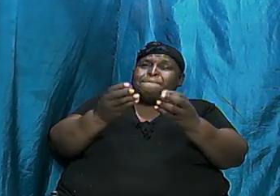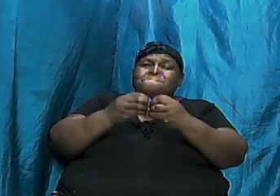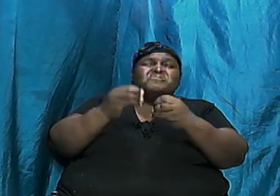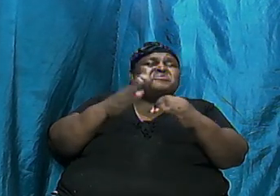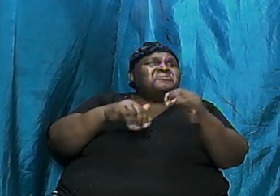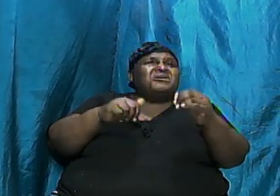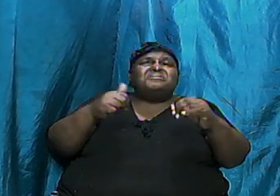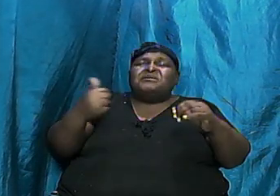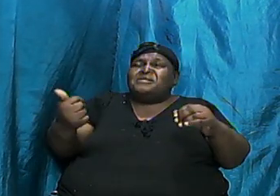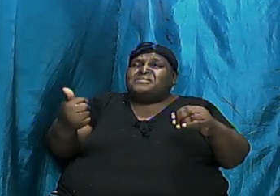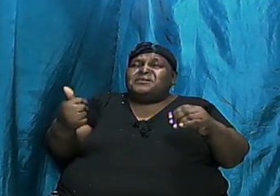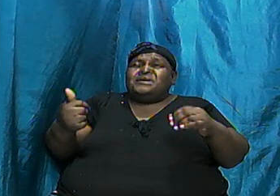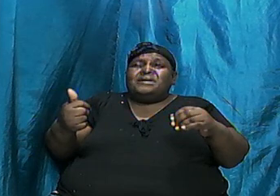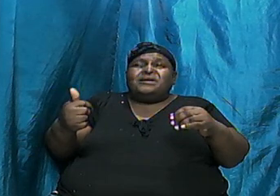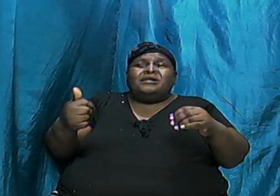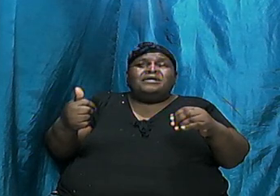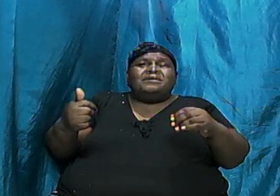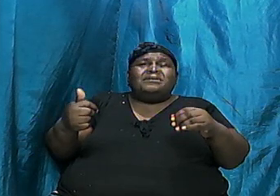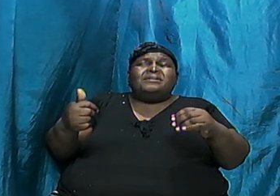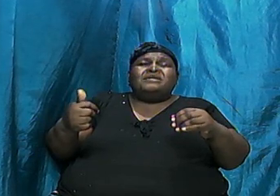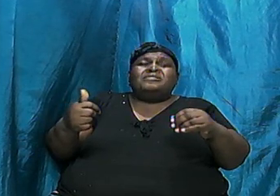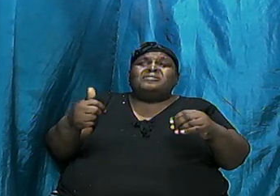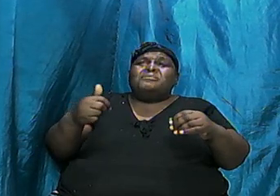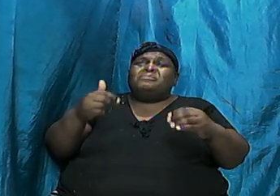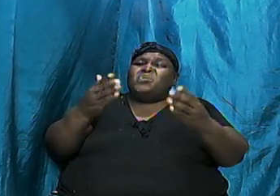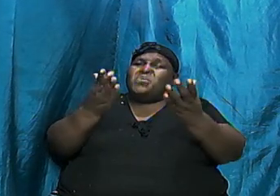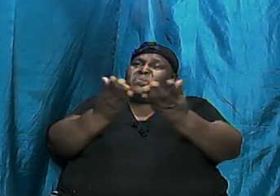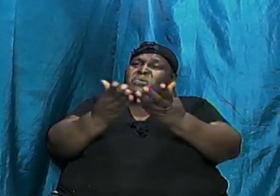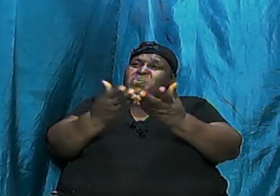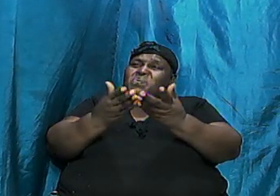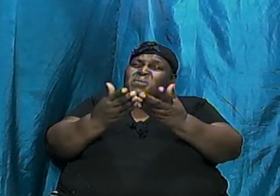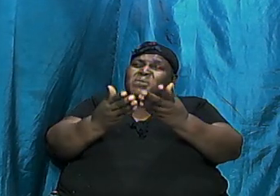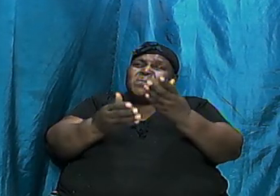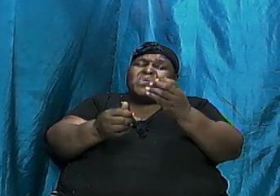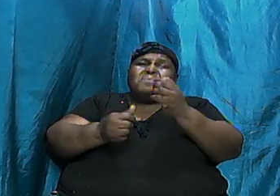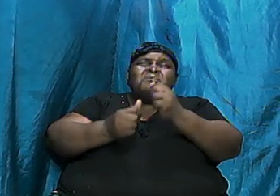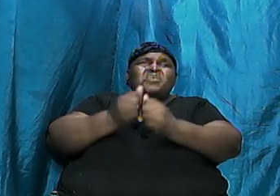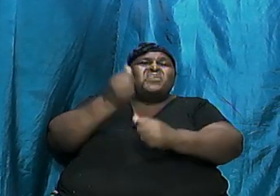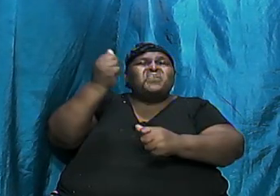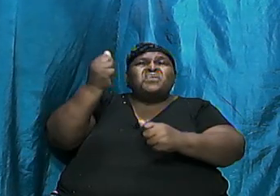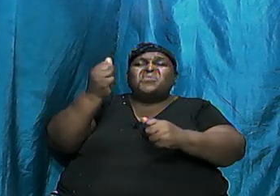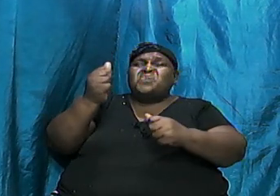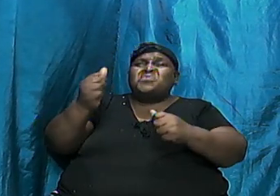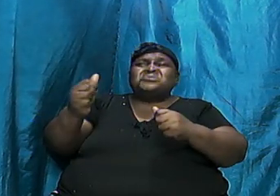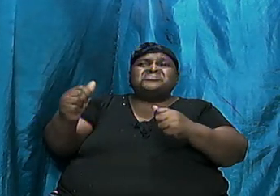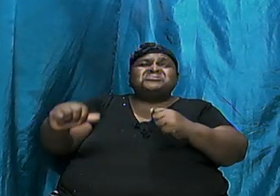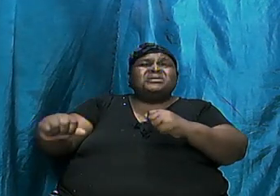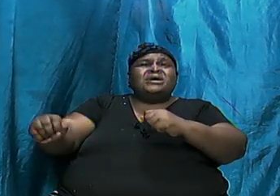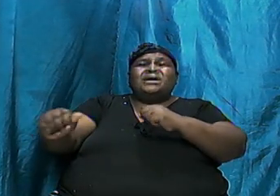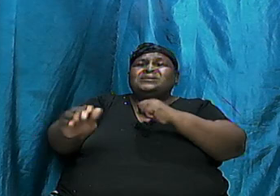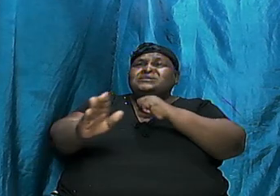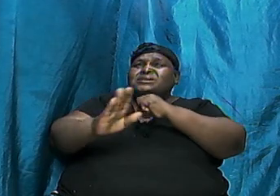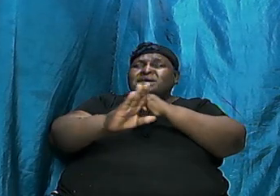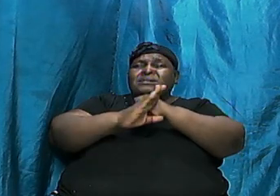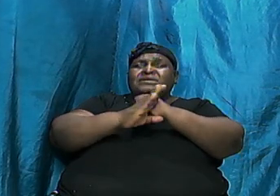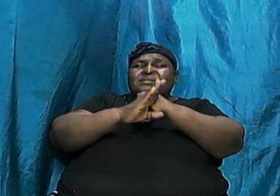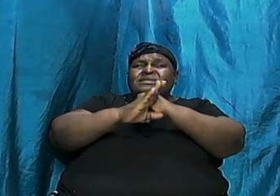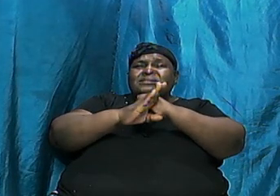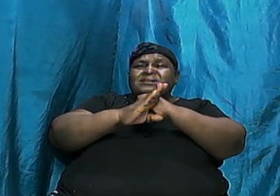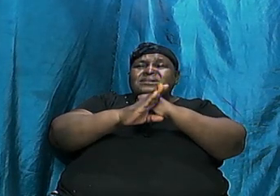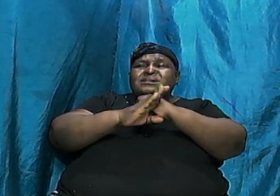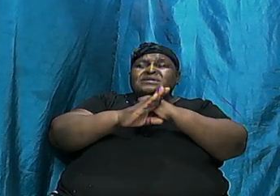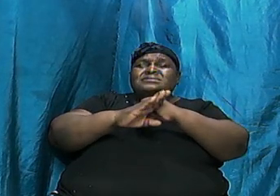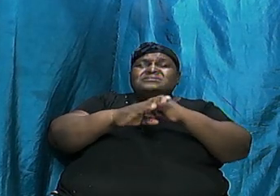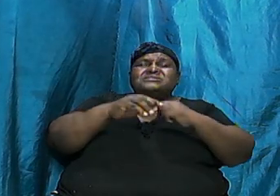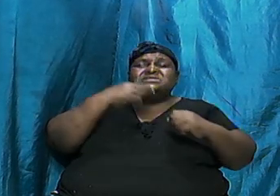is the one that is under the most severe attack because it speaks to how things